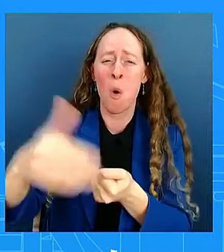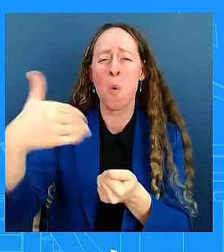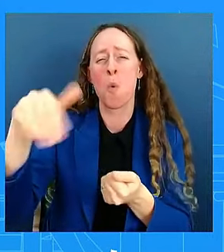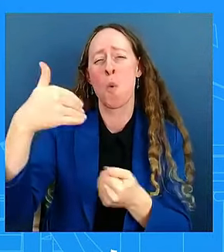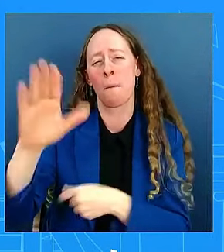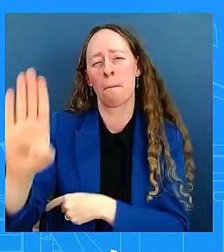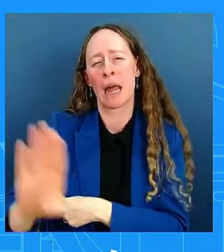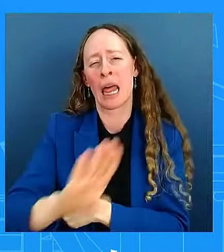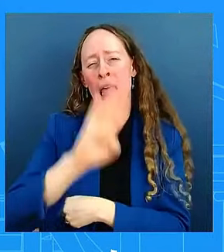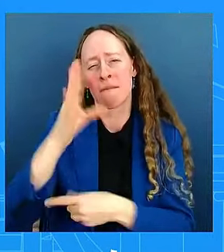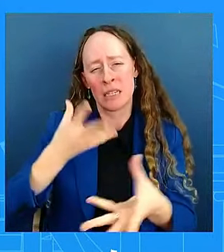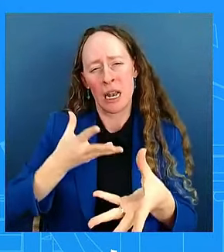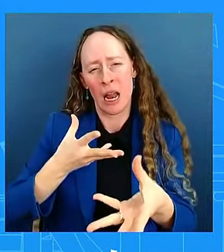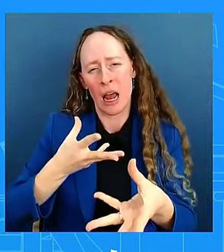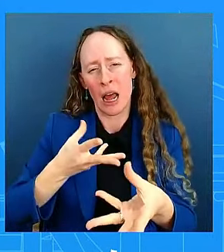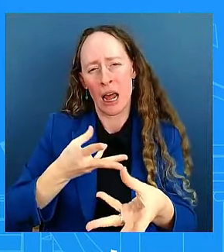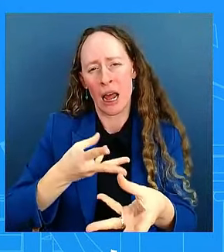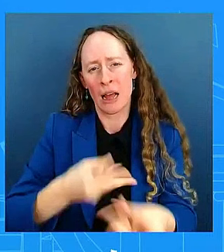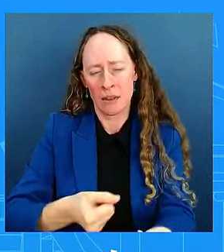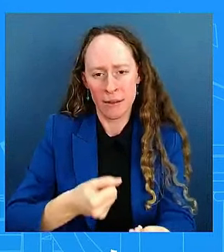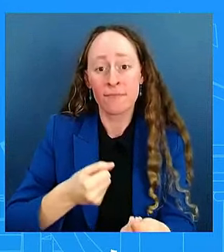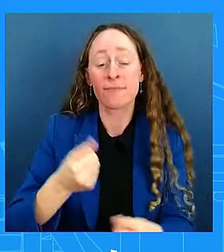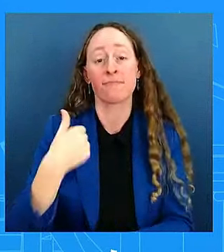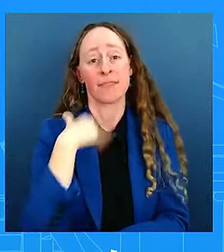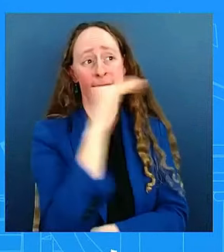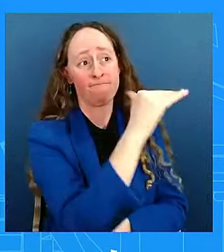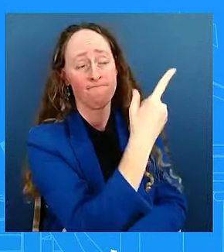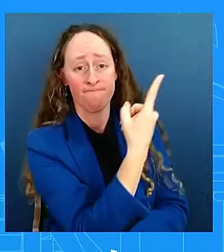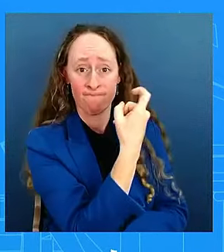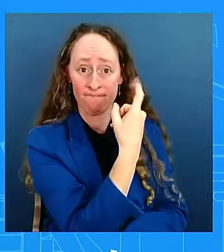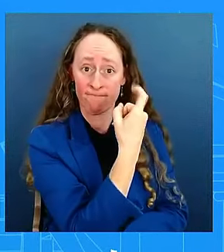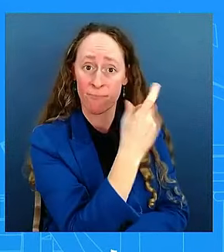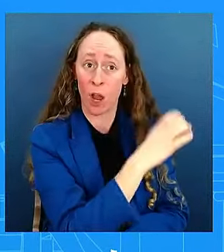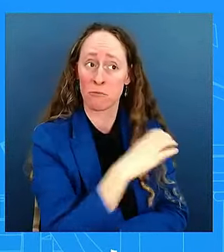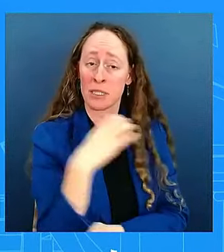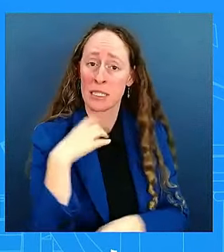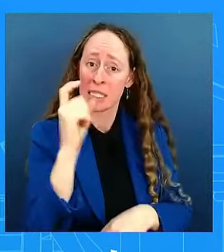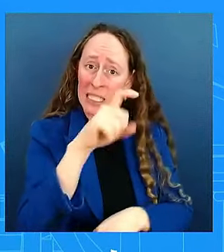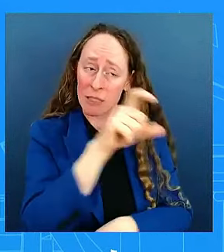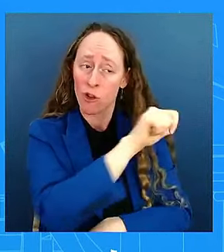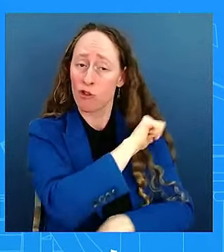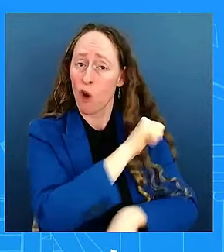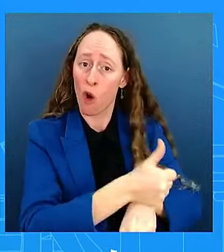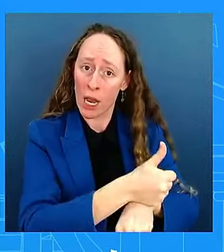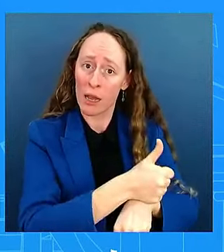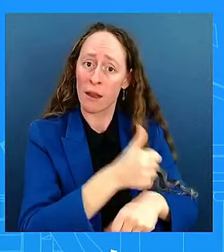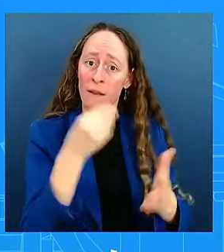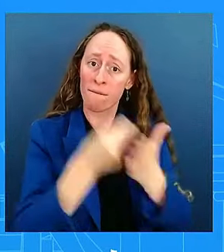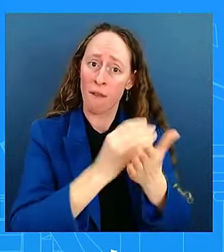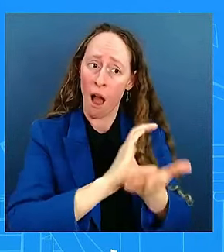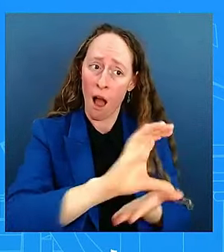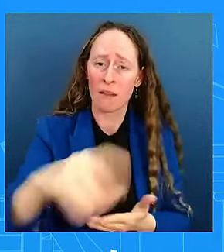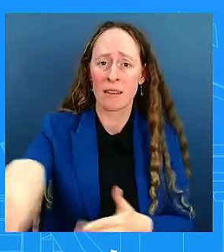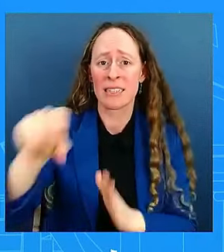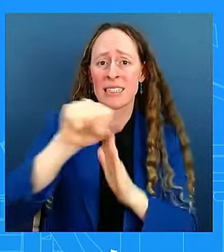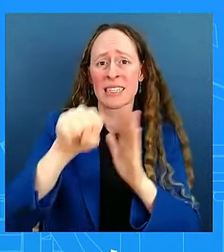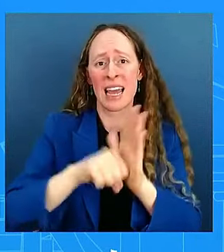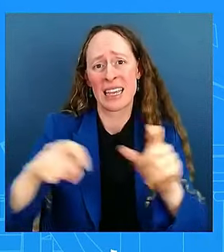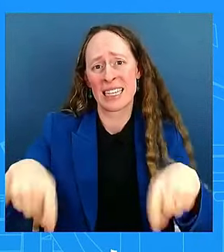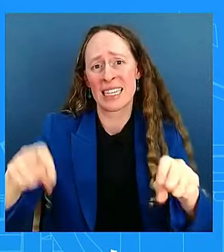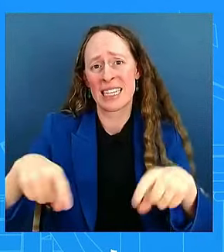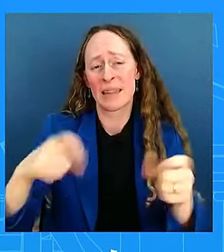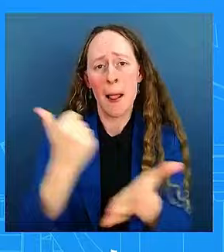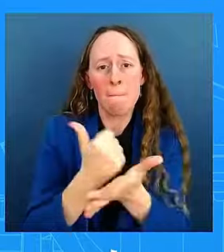Congress before we leave for more money to deal with some of those problems. But that remains to be seen. I'll take a few questions before I turn it over to you.